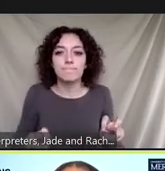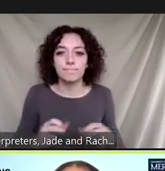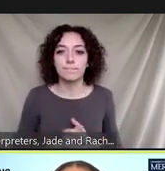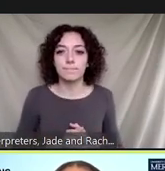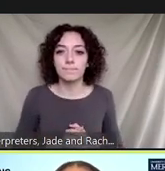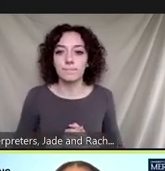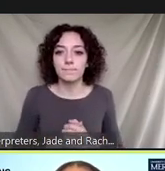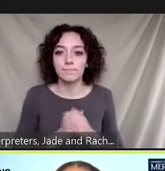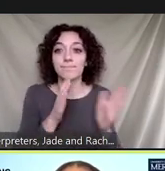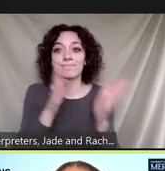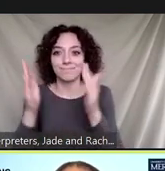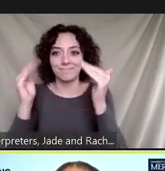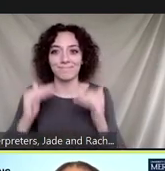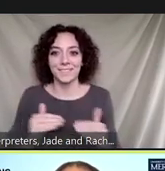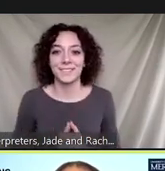next slide